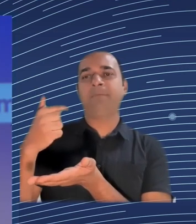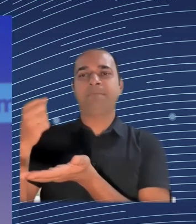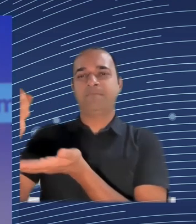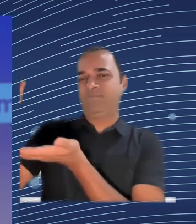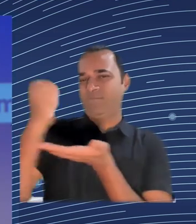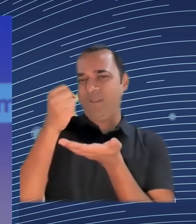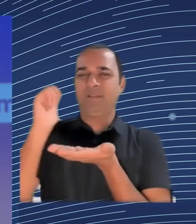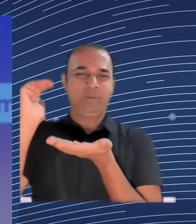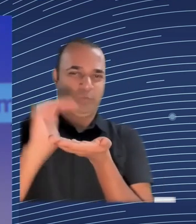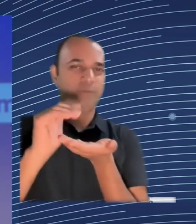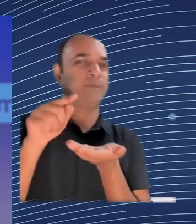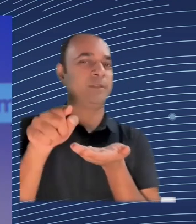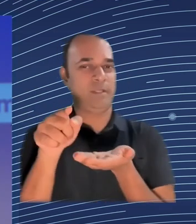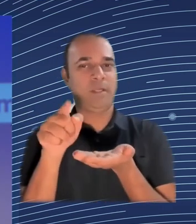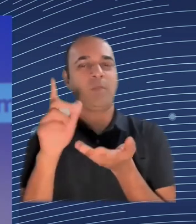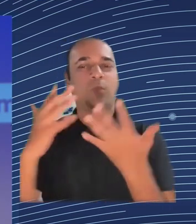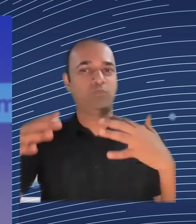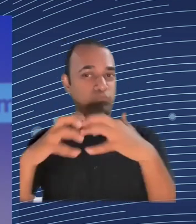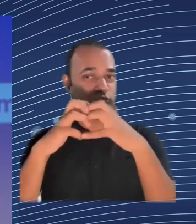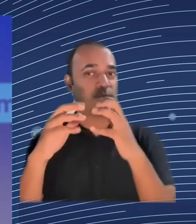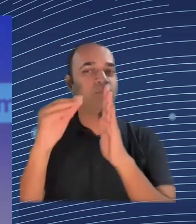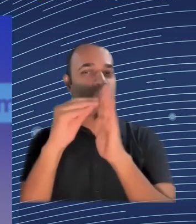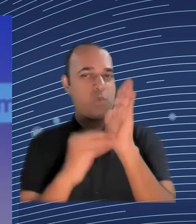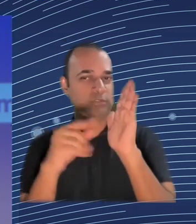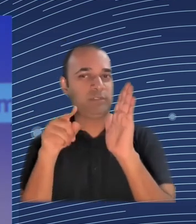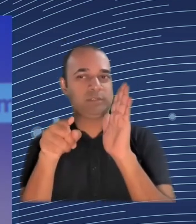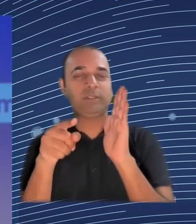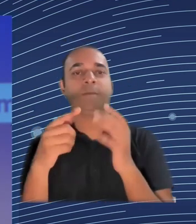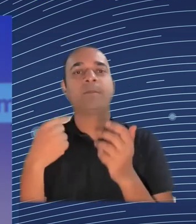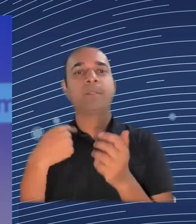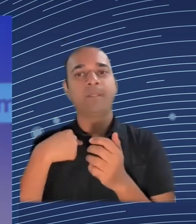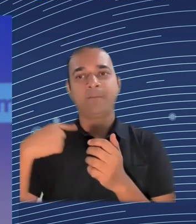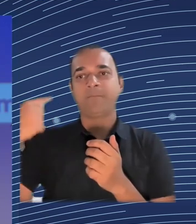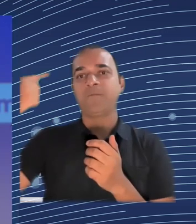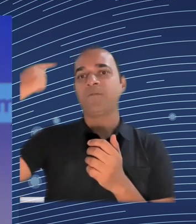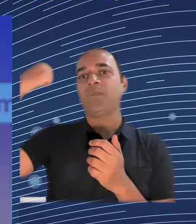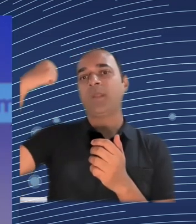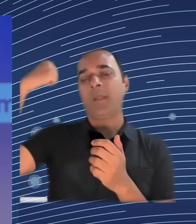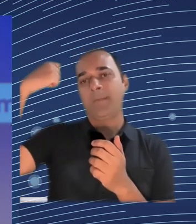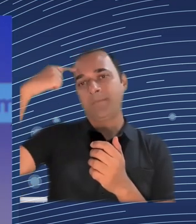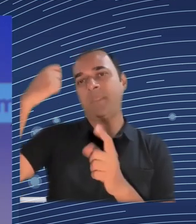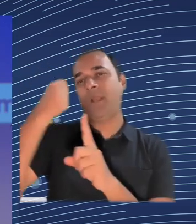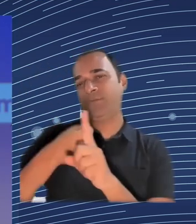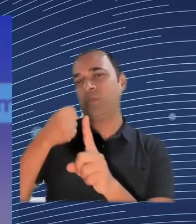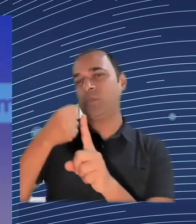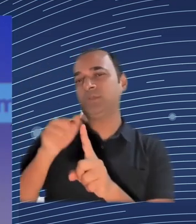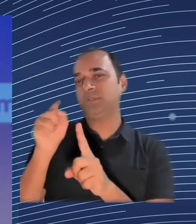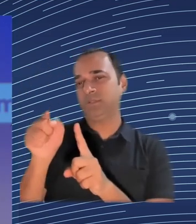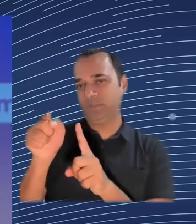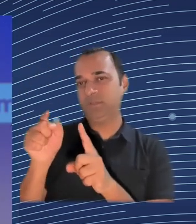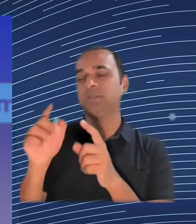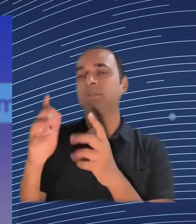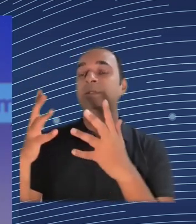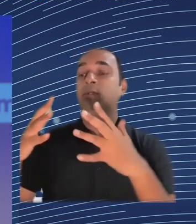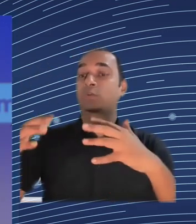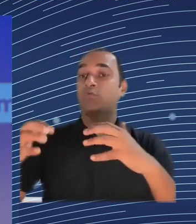spent lavishly in infrastructure to become some of the best endowed countries in infrastructure in the world, while at the same